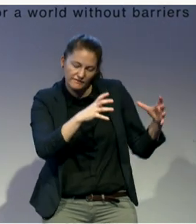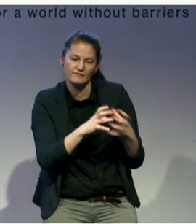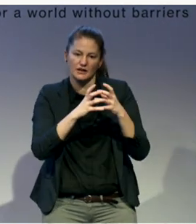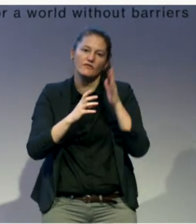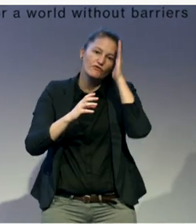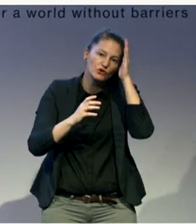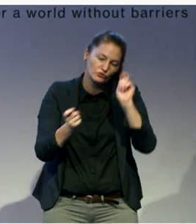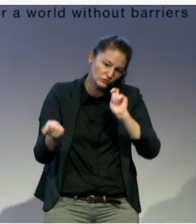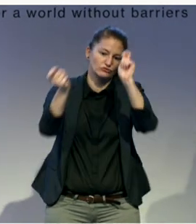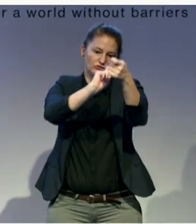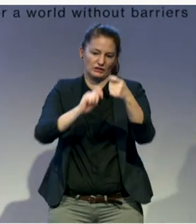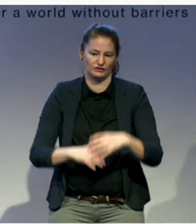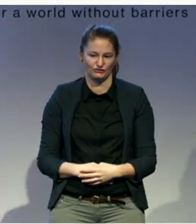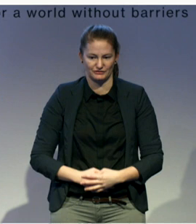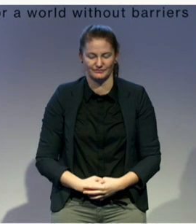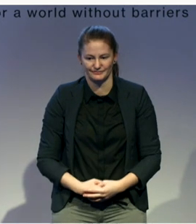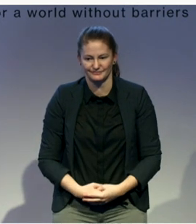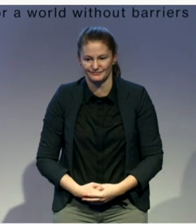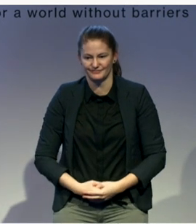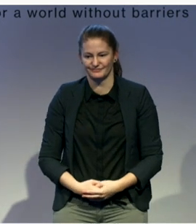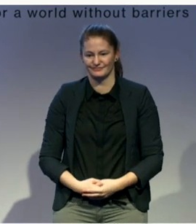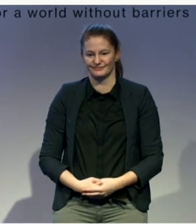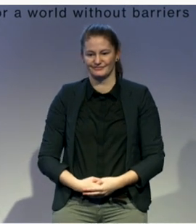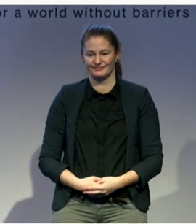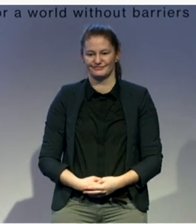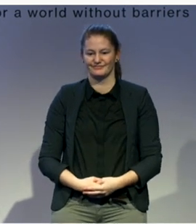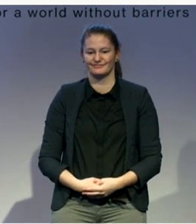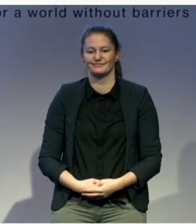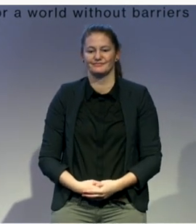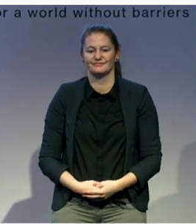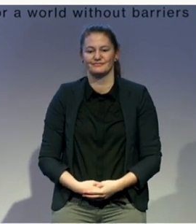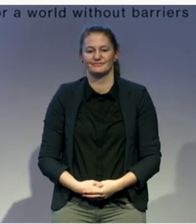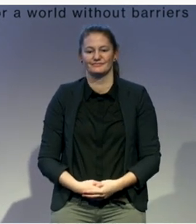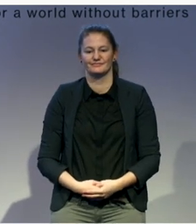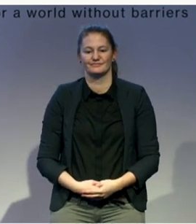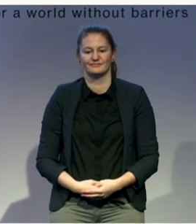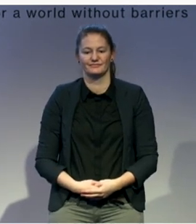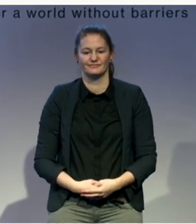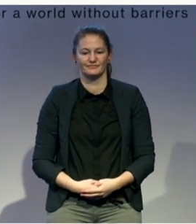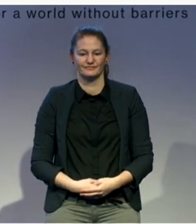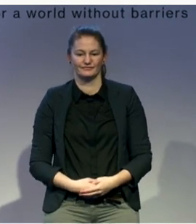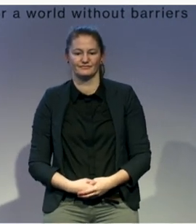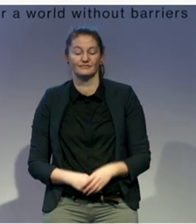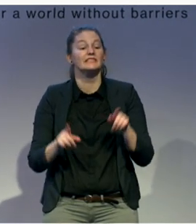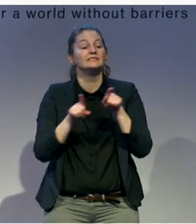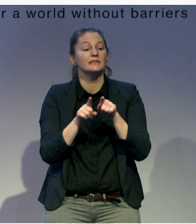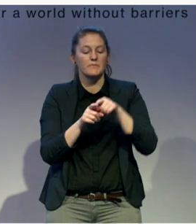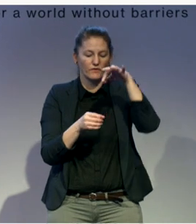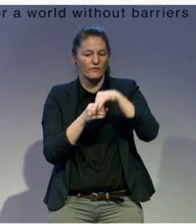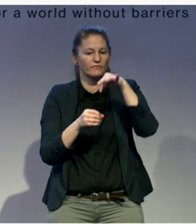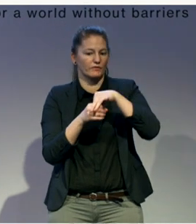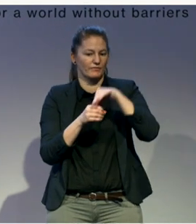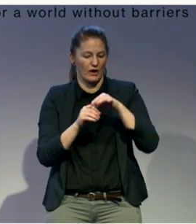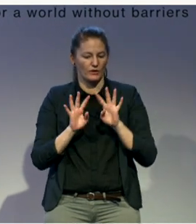Just one last thing to add. think working with electoral commissions has proved very successful for us and the institutions. Because often, actually,